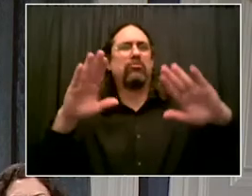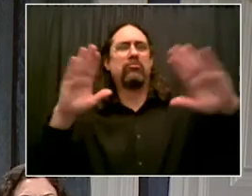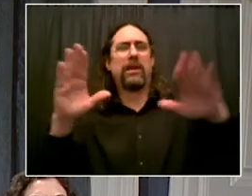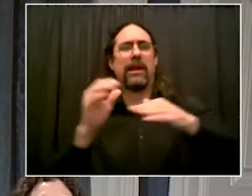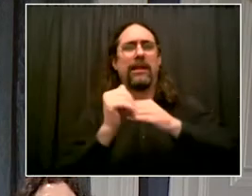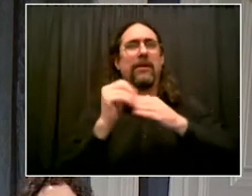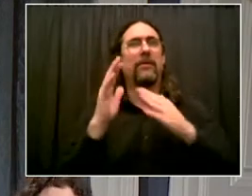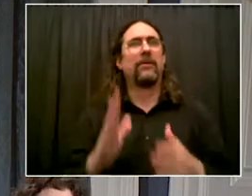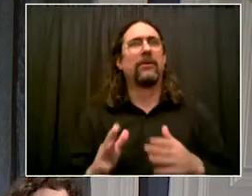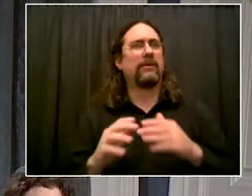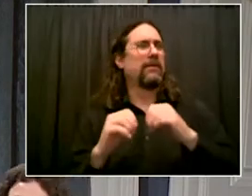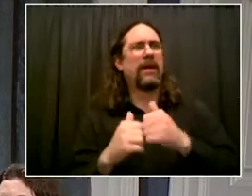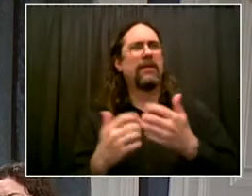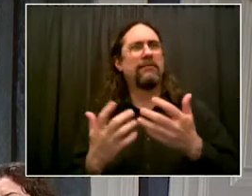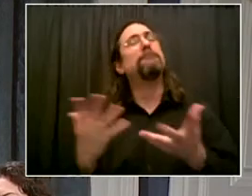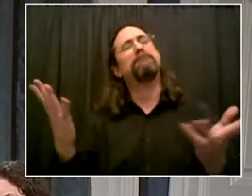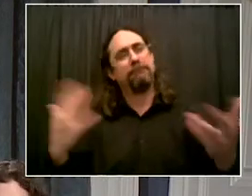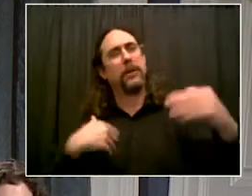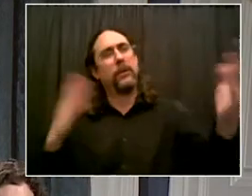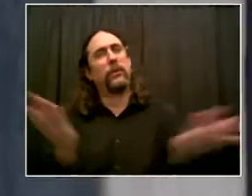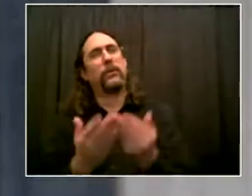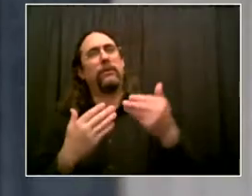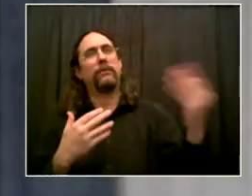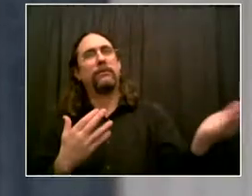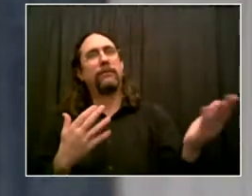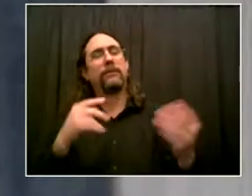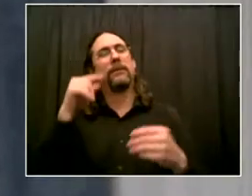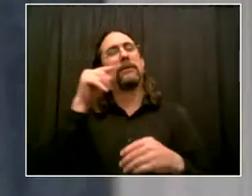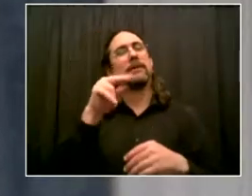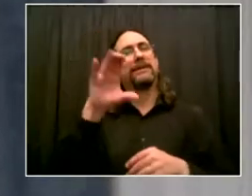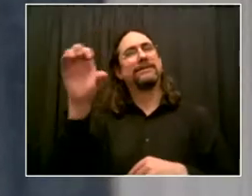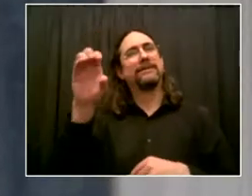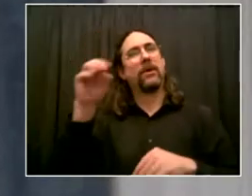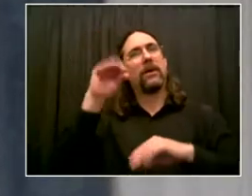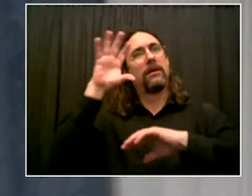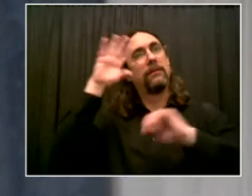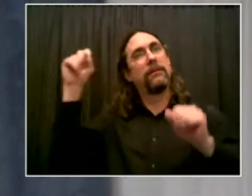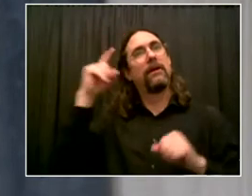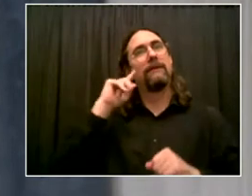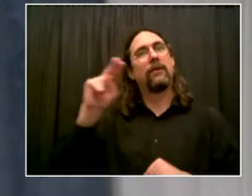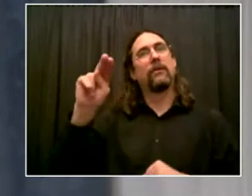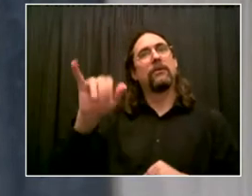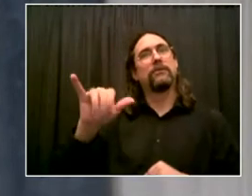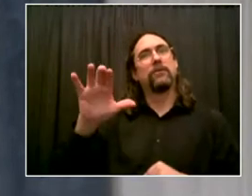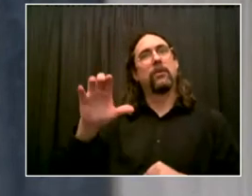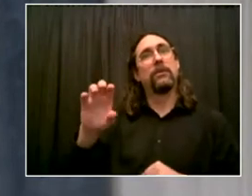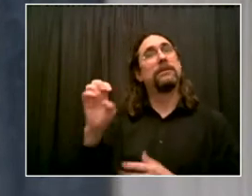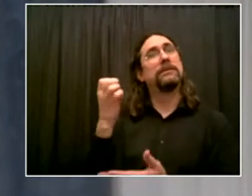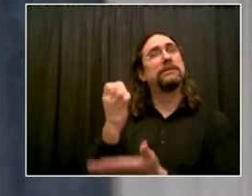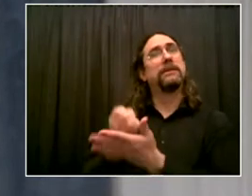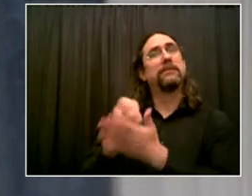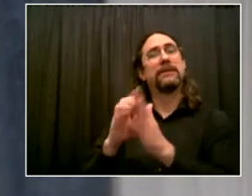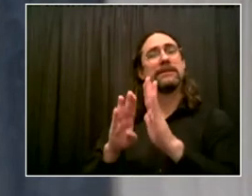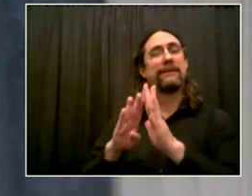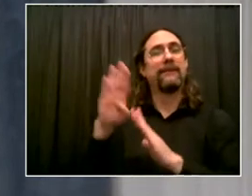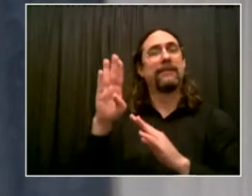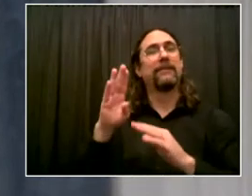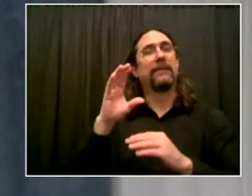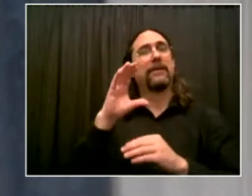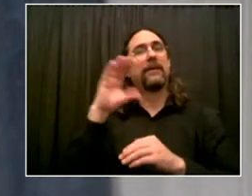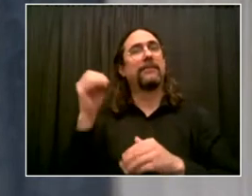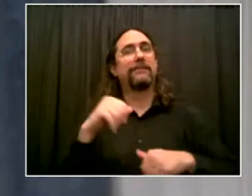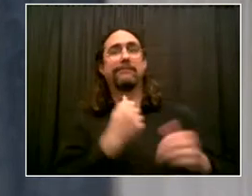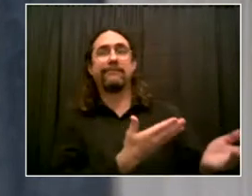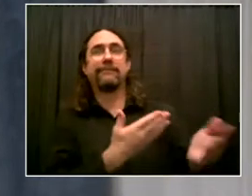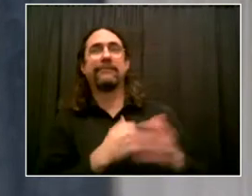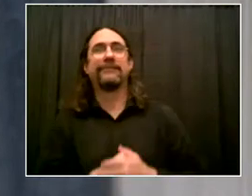Mr. Mayor. And I also want to thank Deputy Mayor Bean. I am really honored at this remarkable opportunity to continue